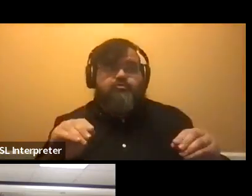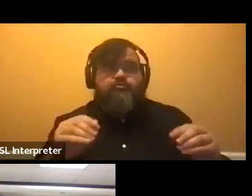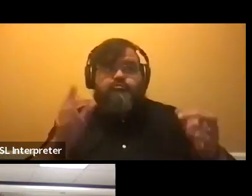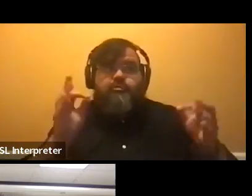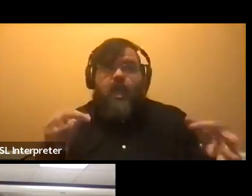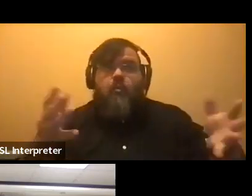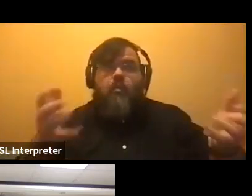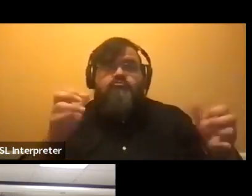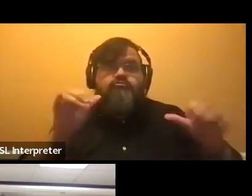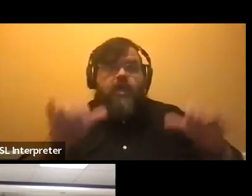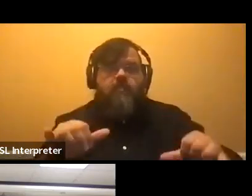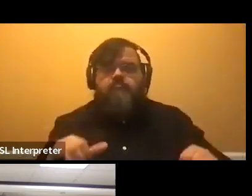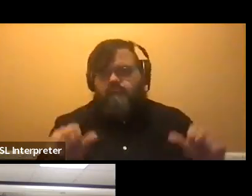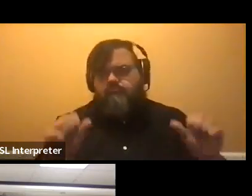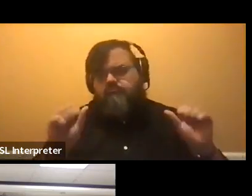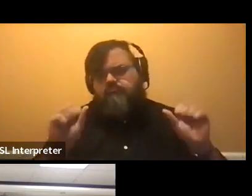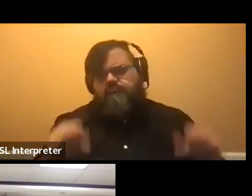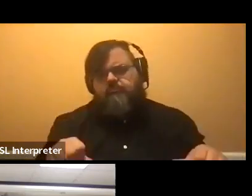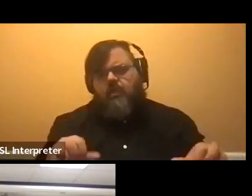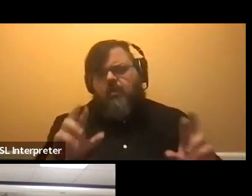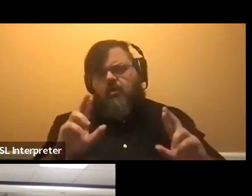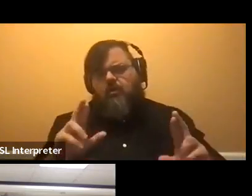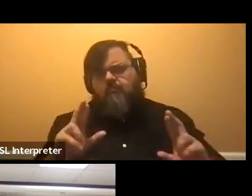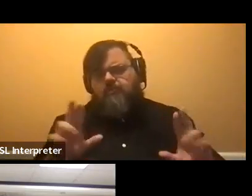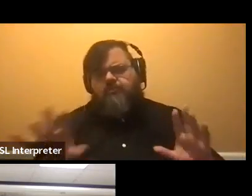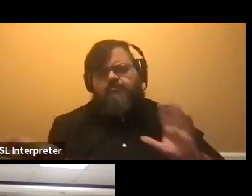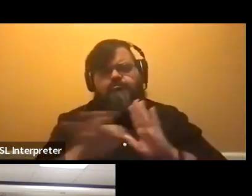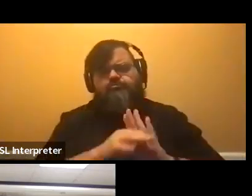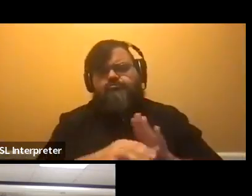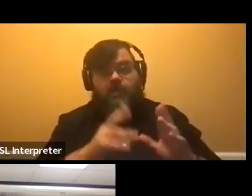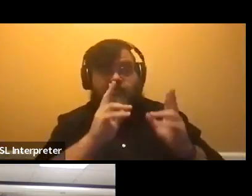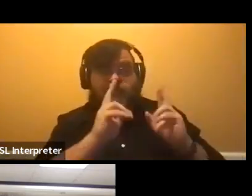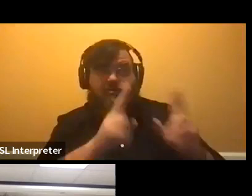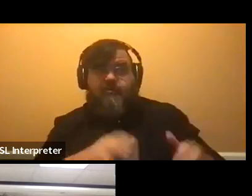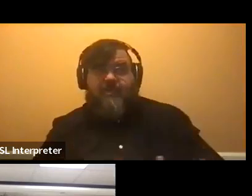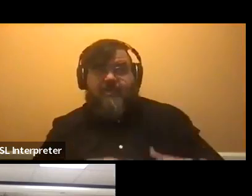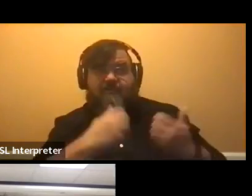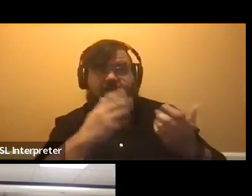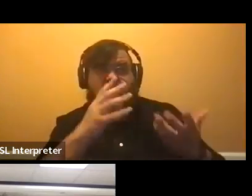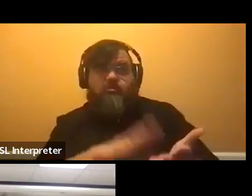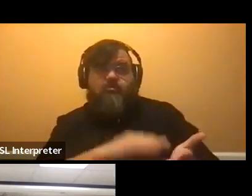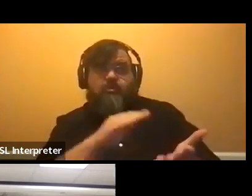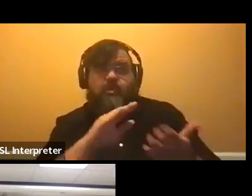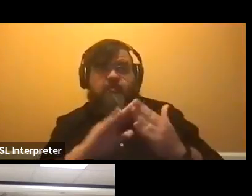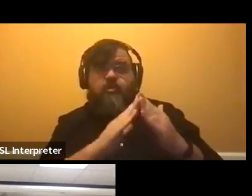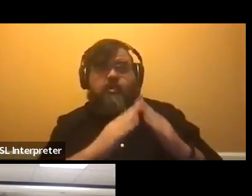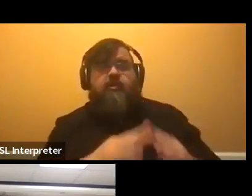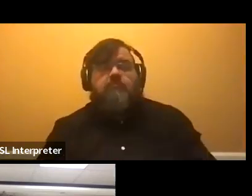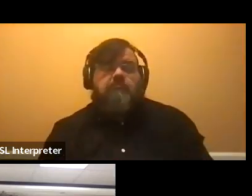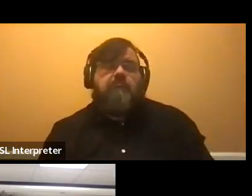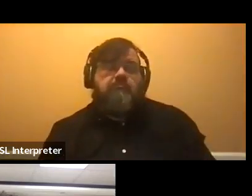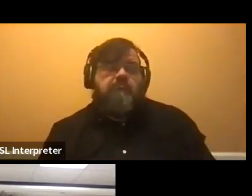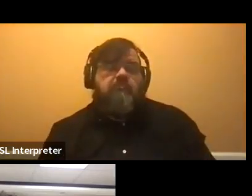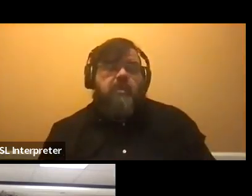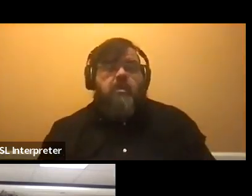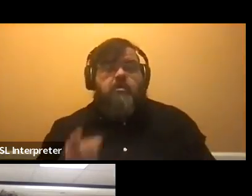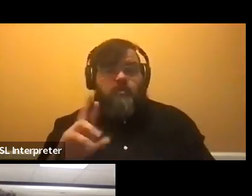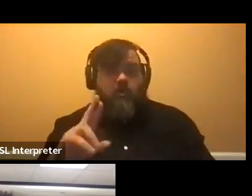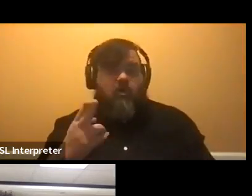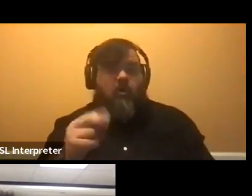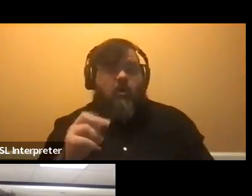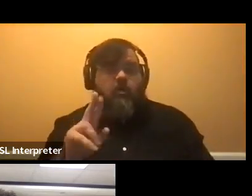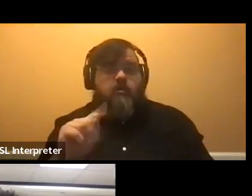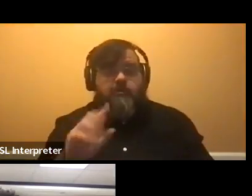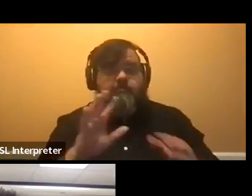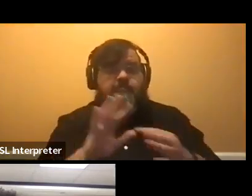one of our living learning communities. Um, you know, honors is, is a popular one that we were talking about. Dr. Hart mentioned engineering, but there's